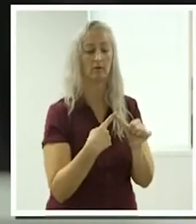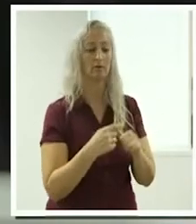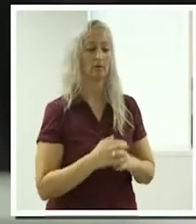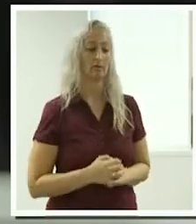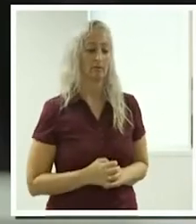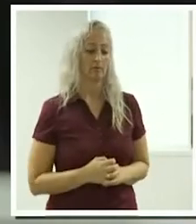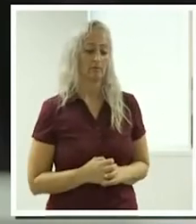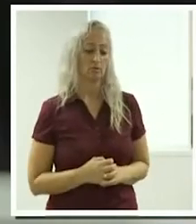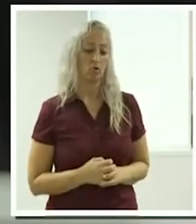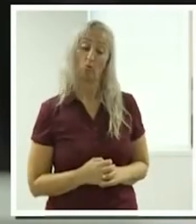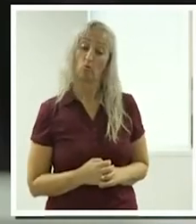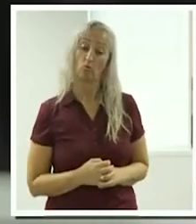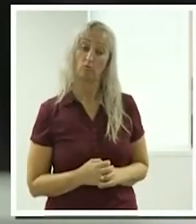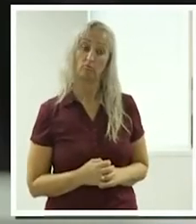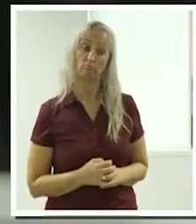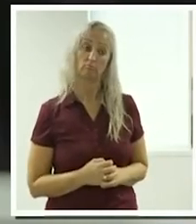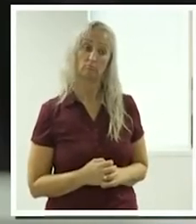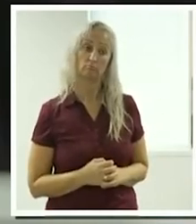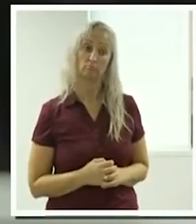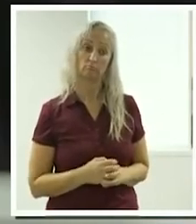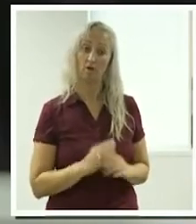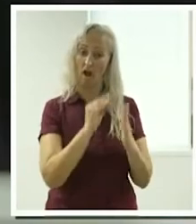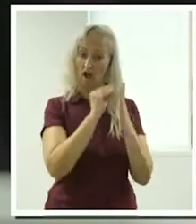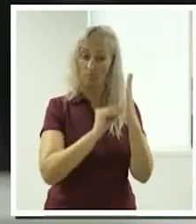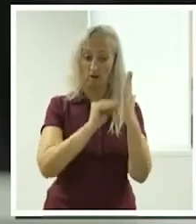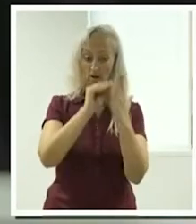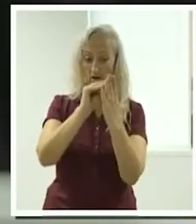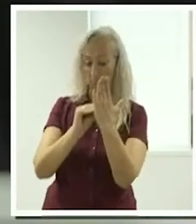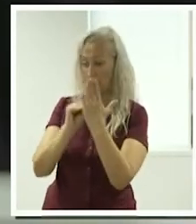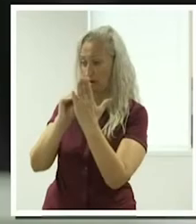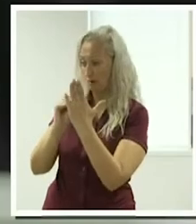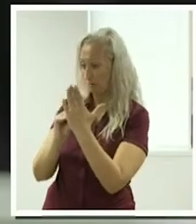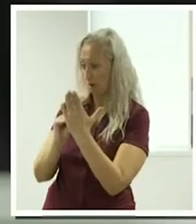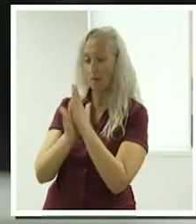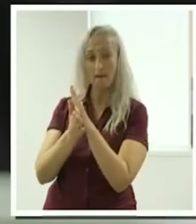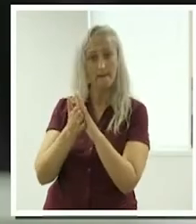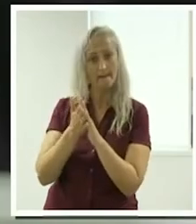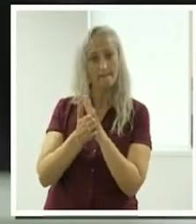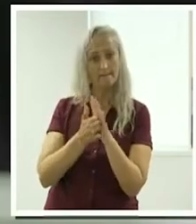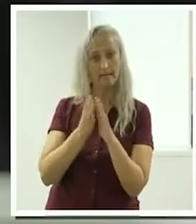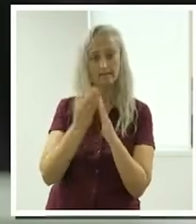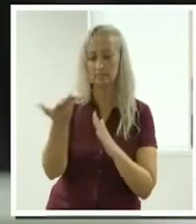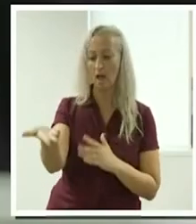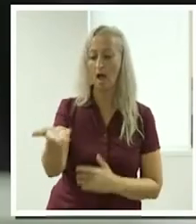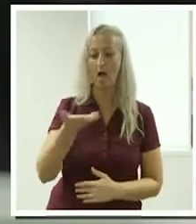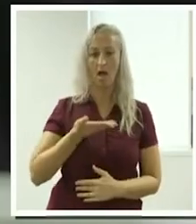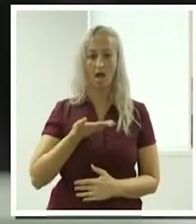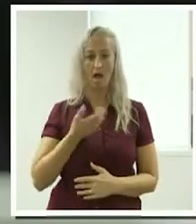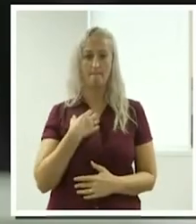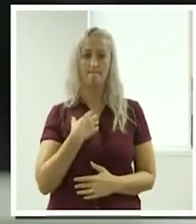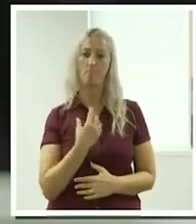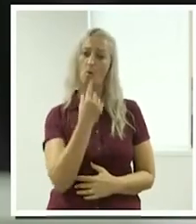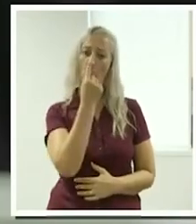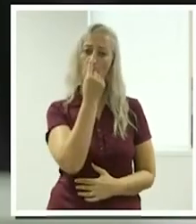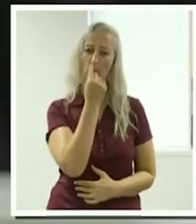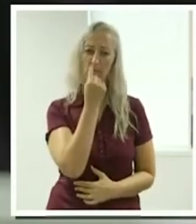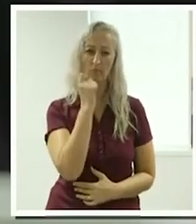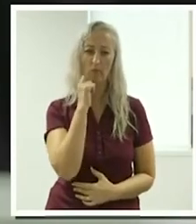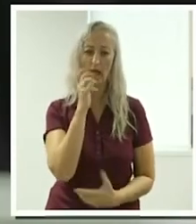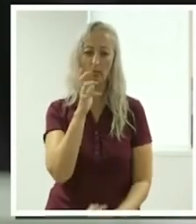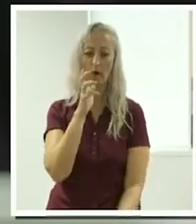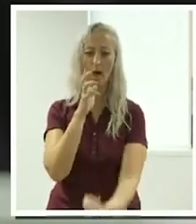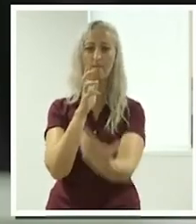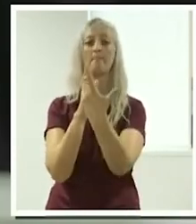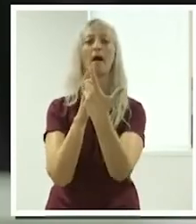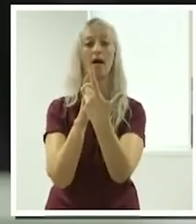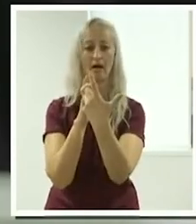having um picked um applied for other two or three jobs they come in and go yep suzanne that you're exactly what